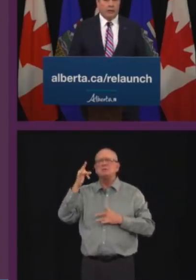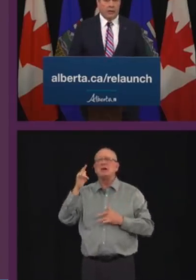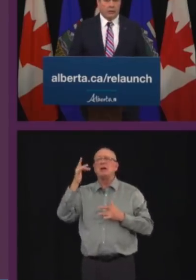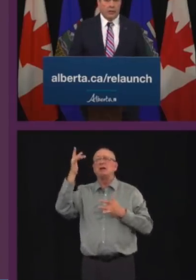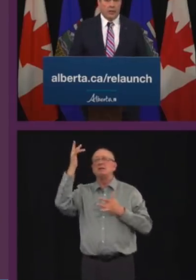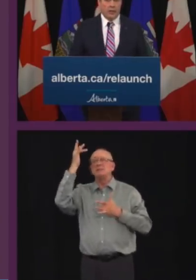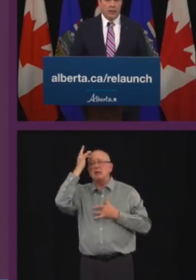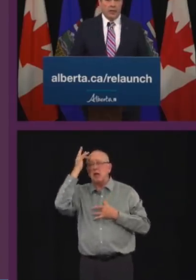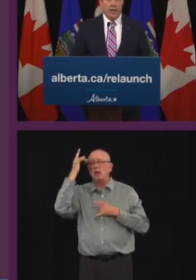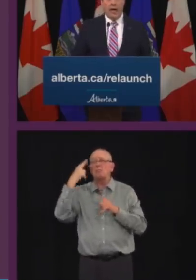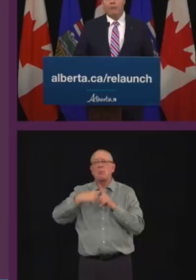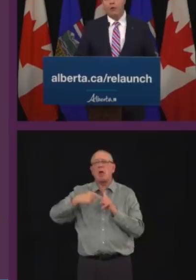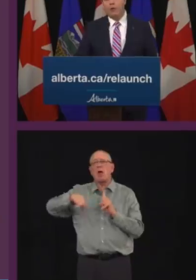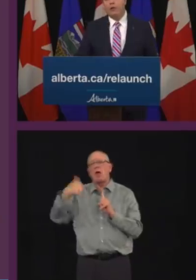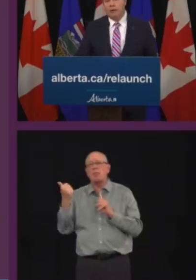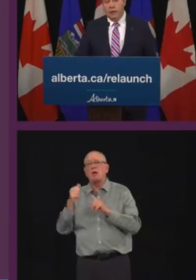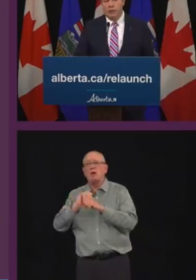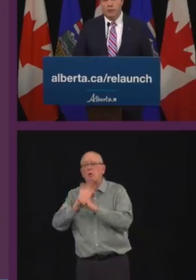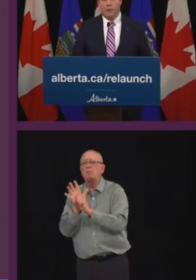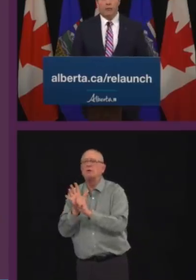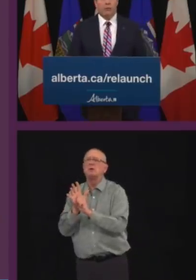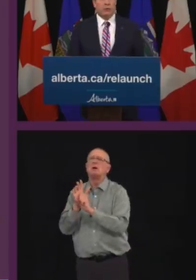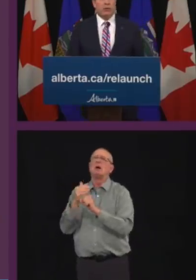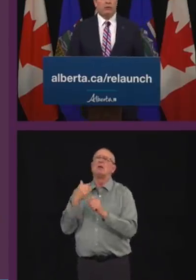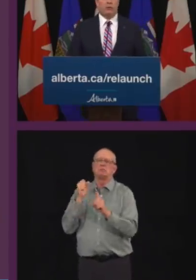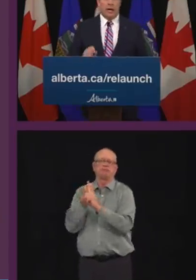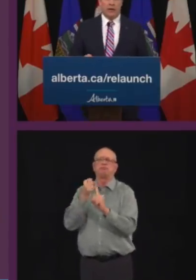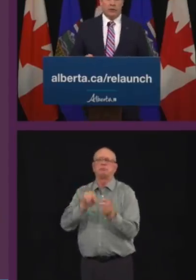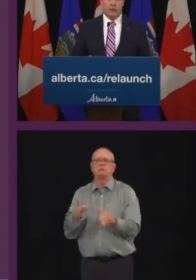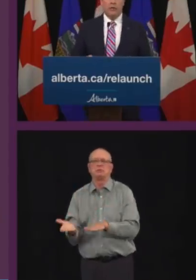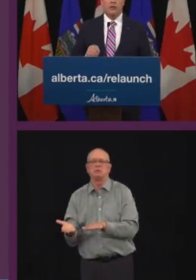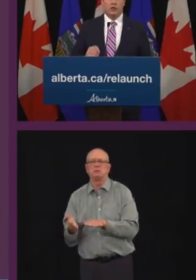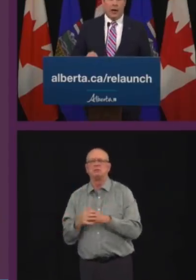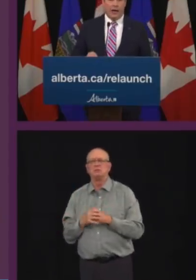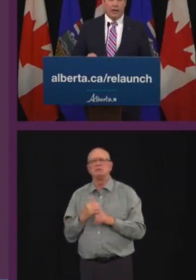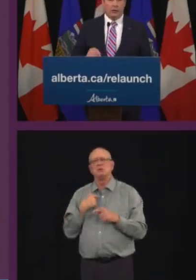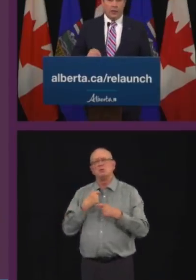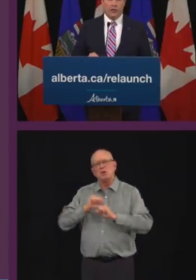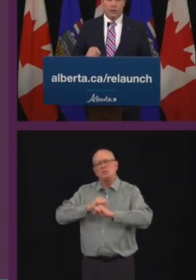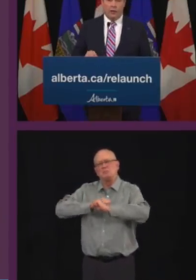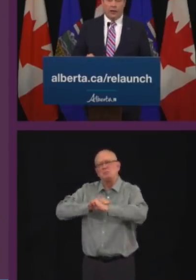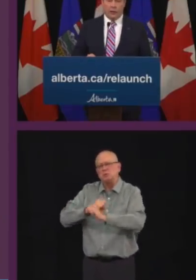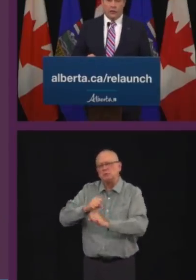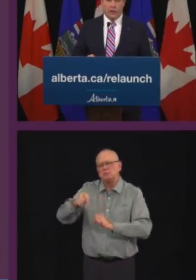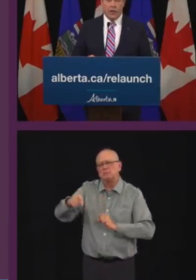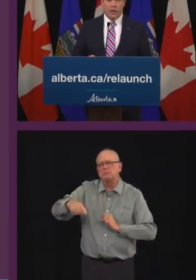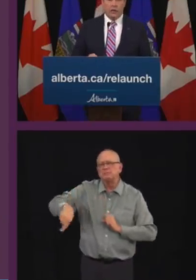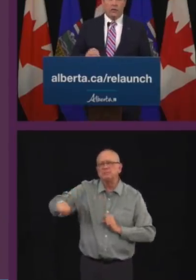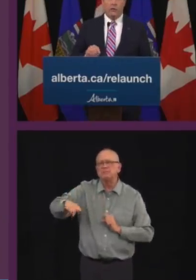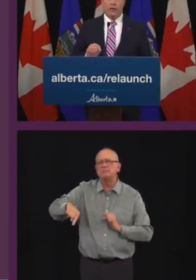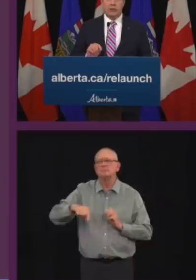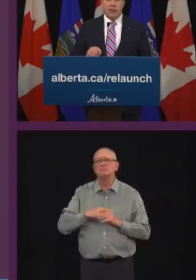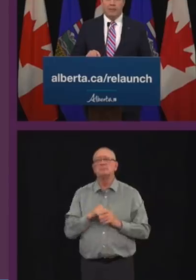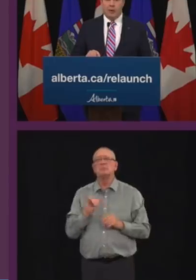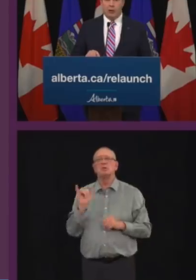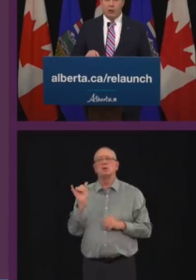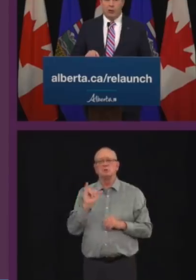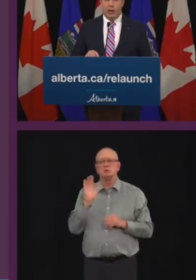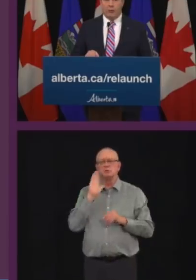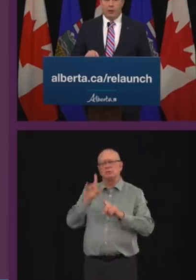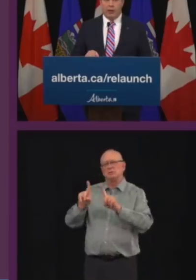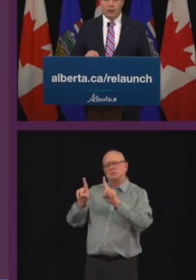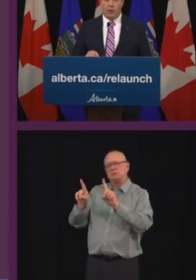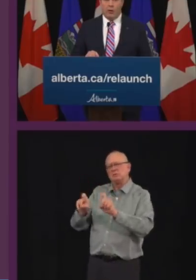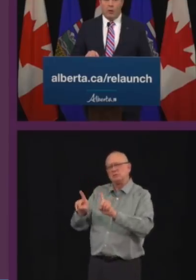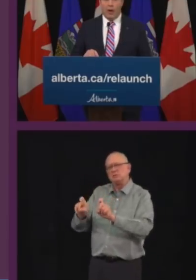-related deaths. And we will continue vigorously to test, track and trace infections so that we can stamp out